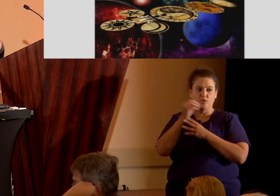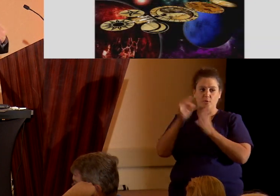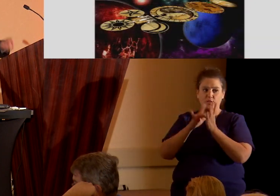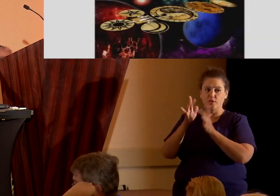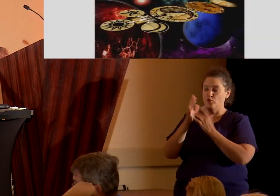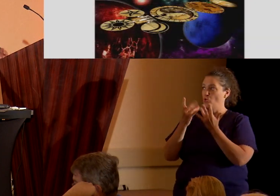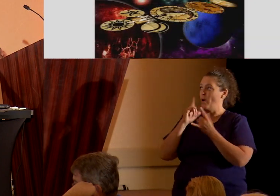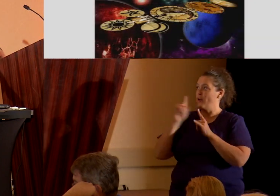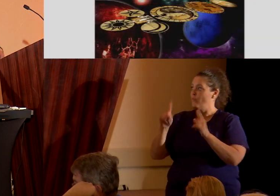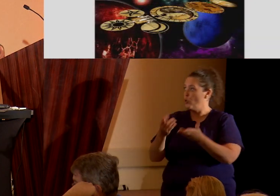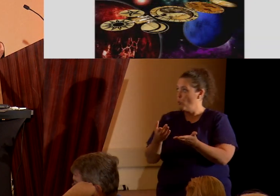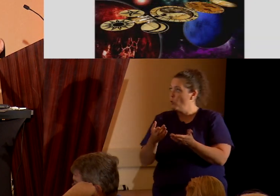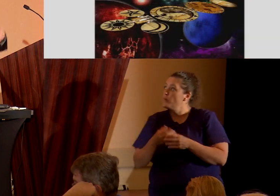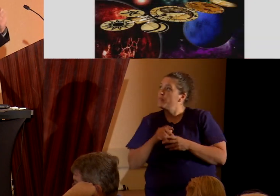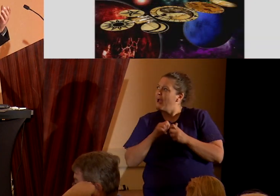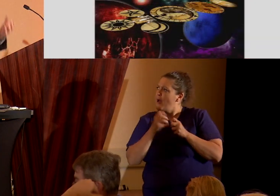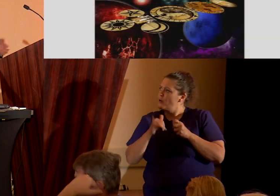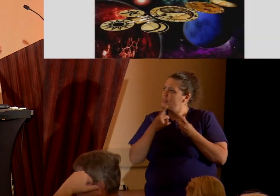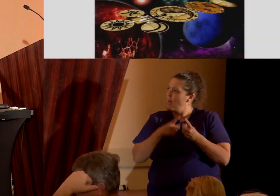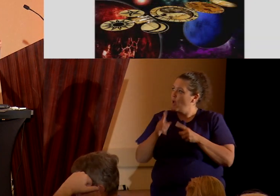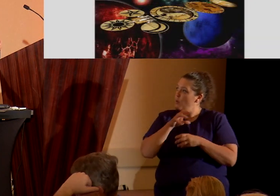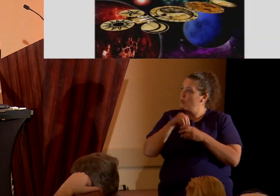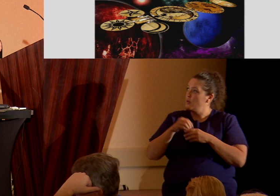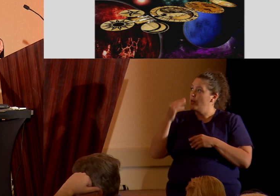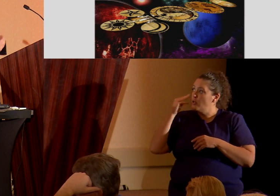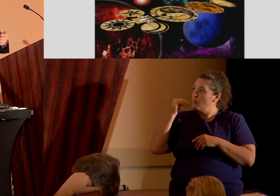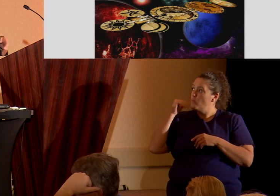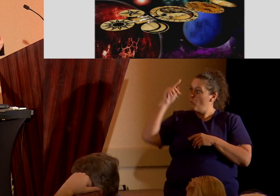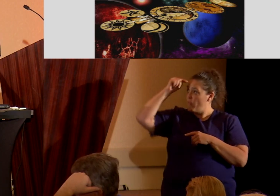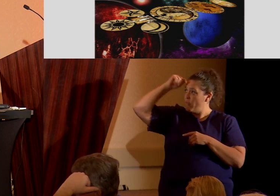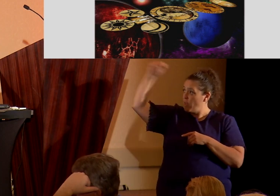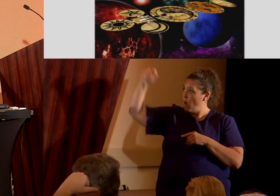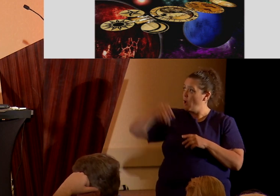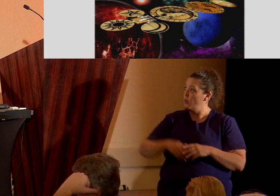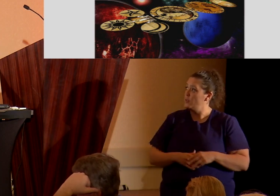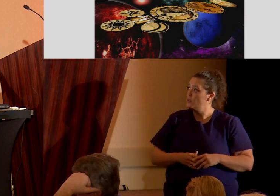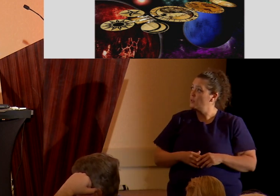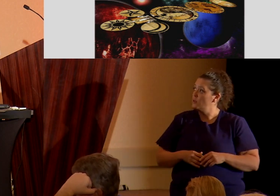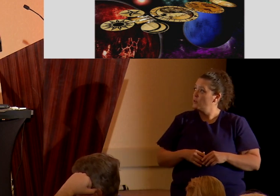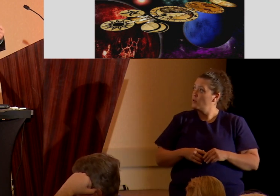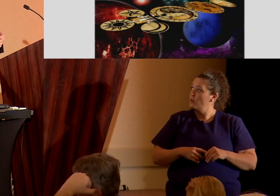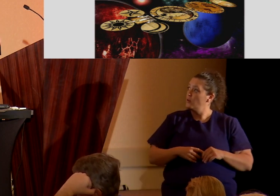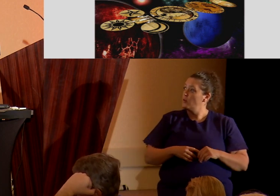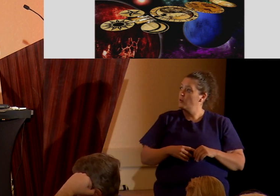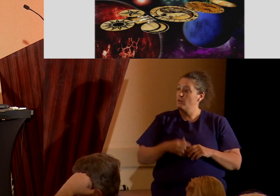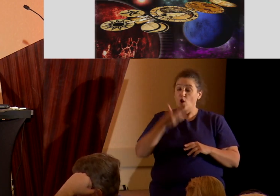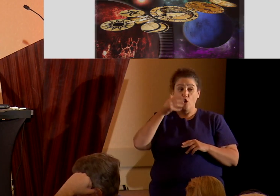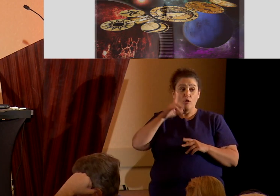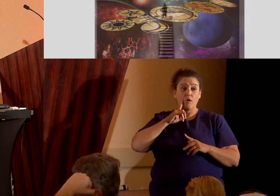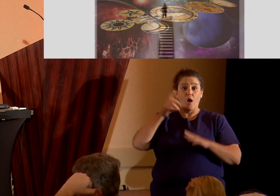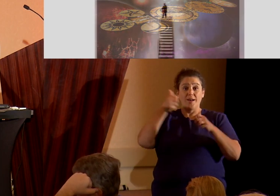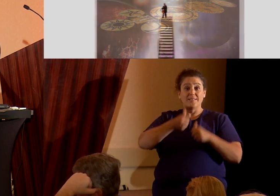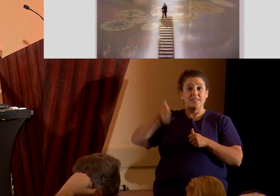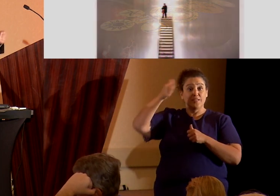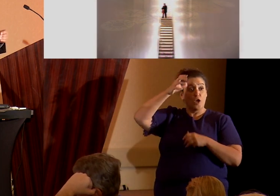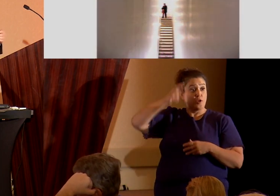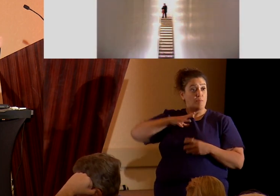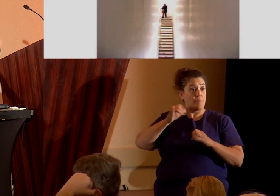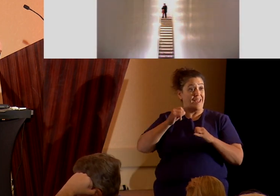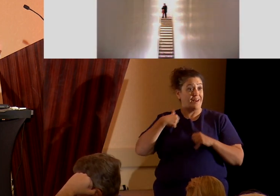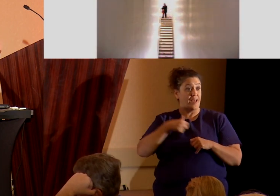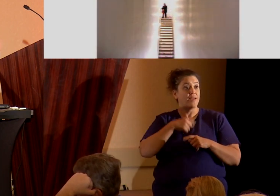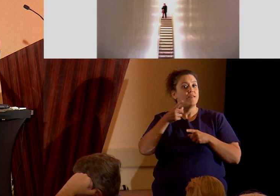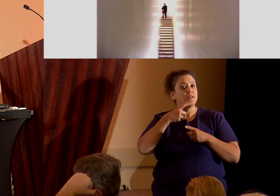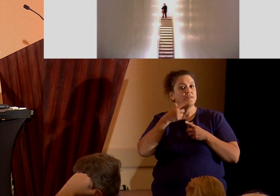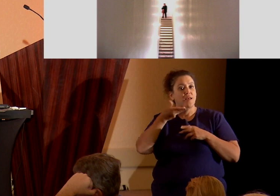Uh, and how does that happen? Well, in Mormon theology, God is an exalted man just like us. They like to say that as